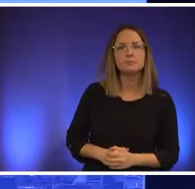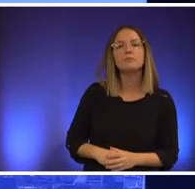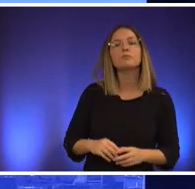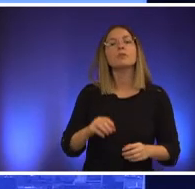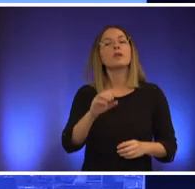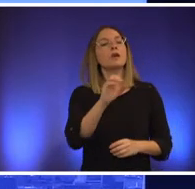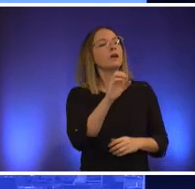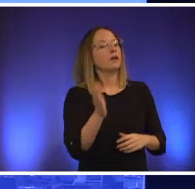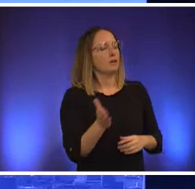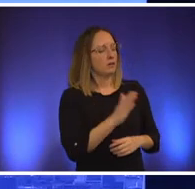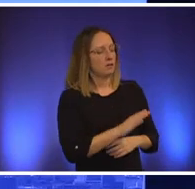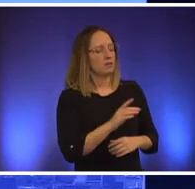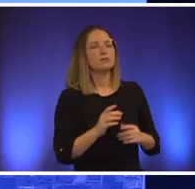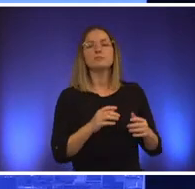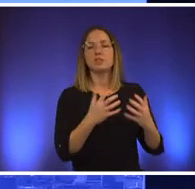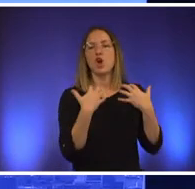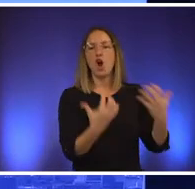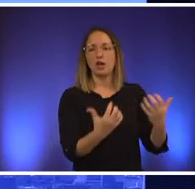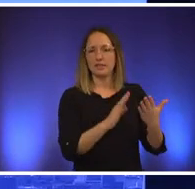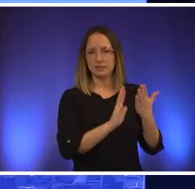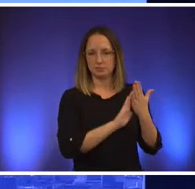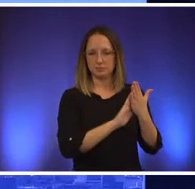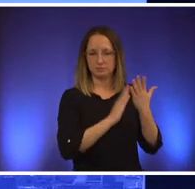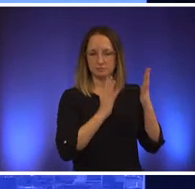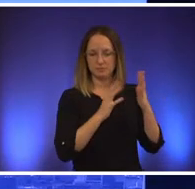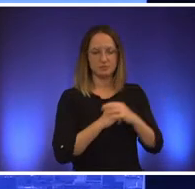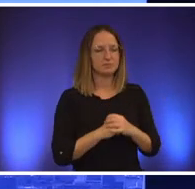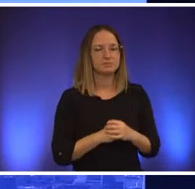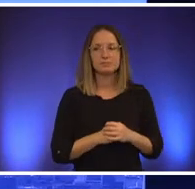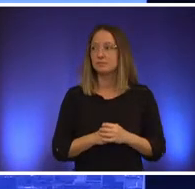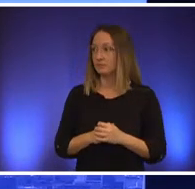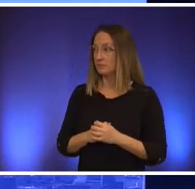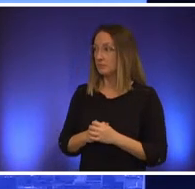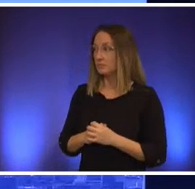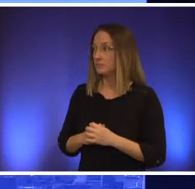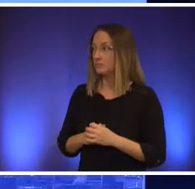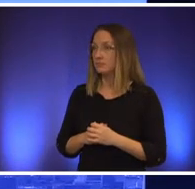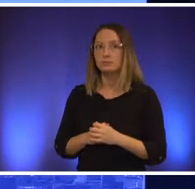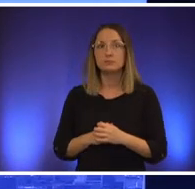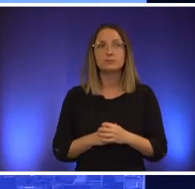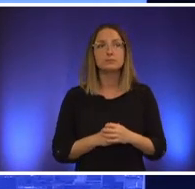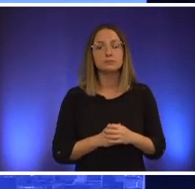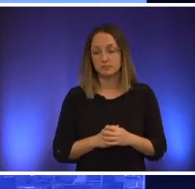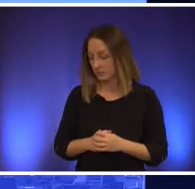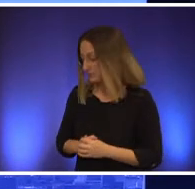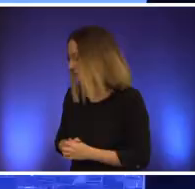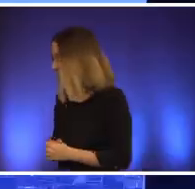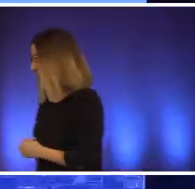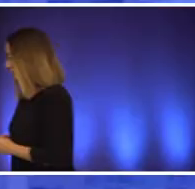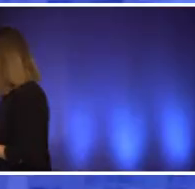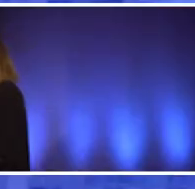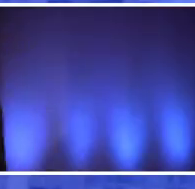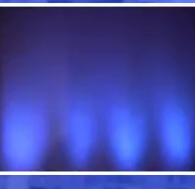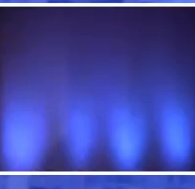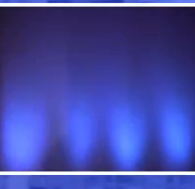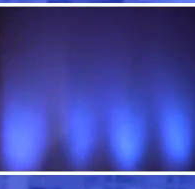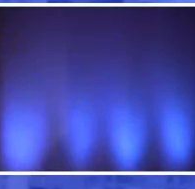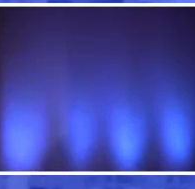imagine for a moment